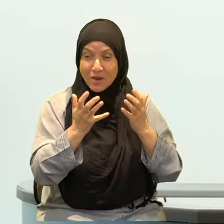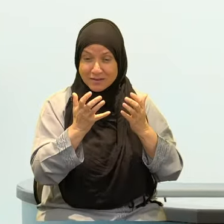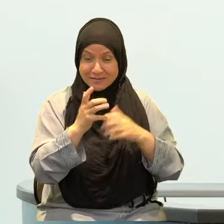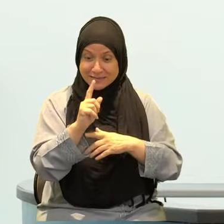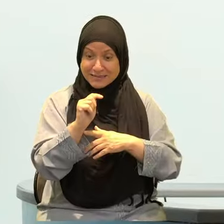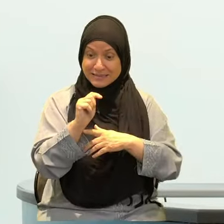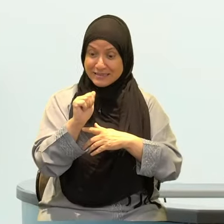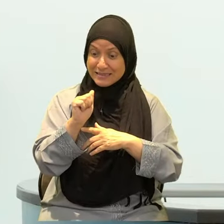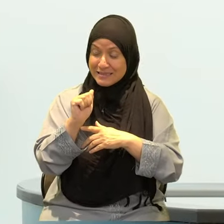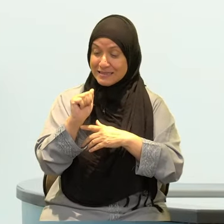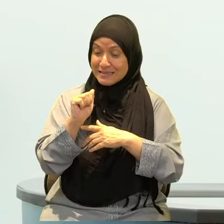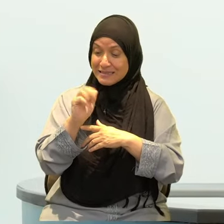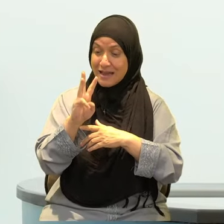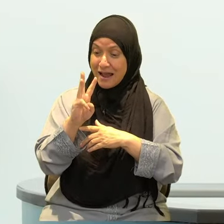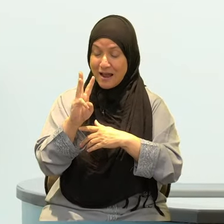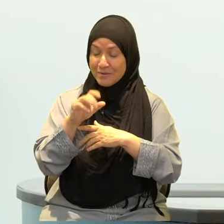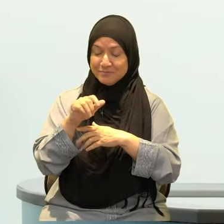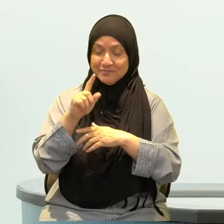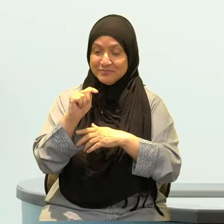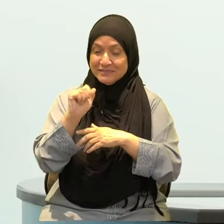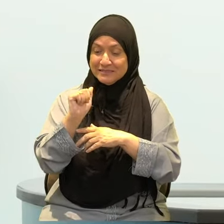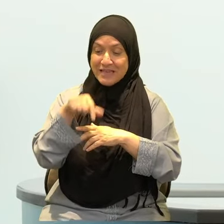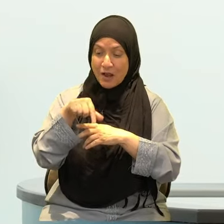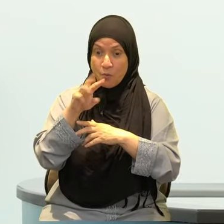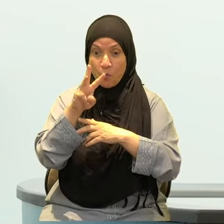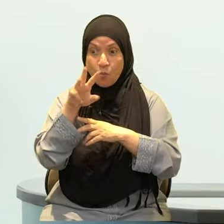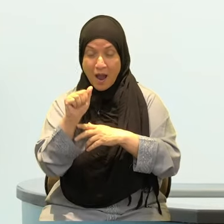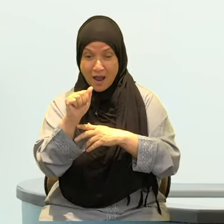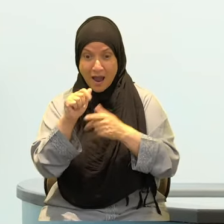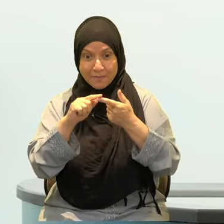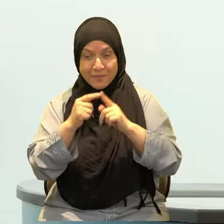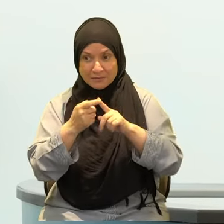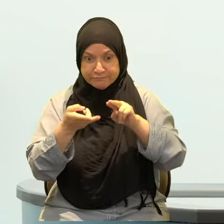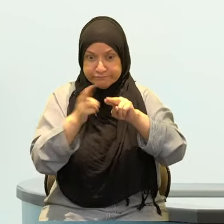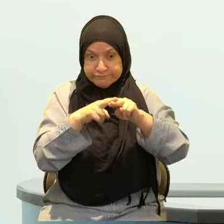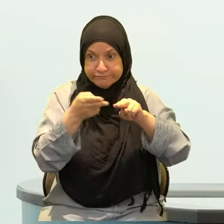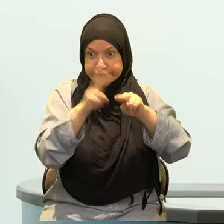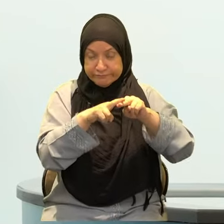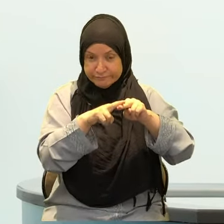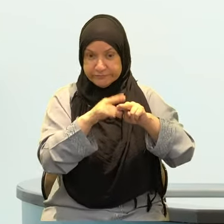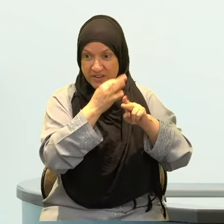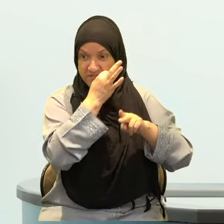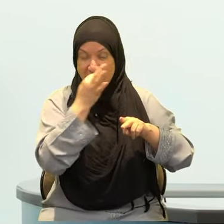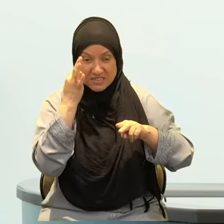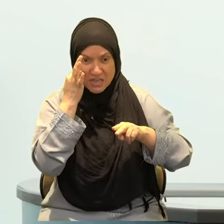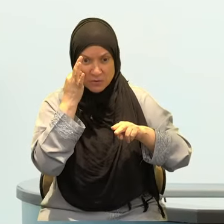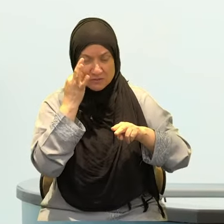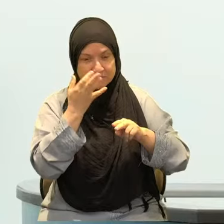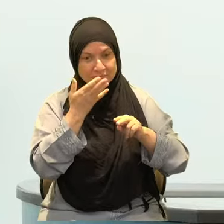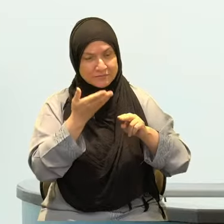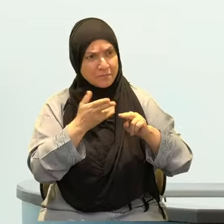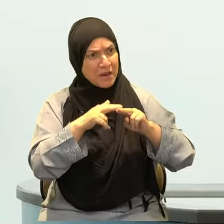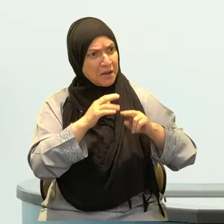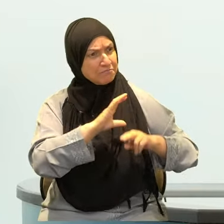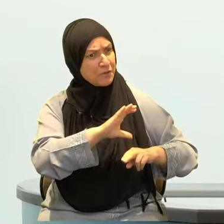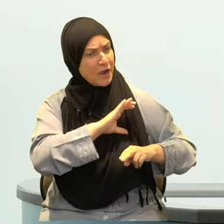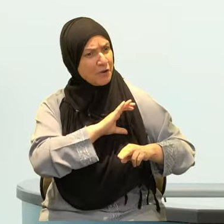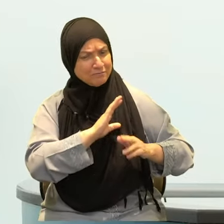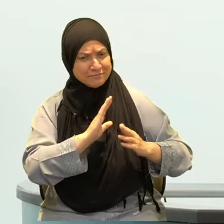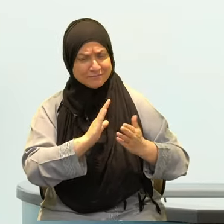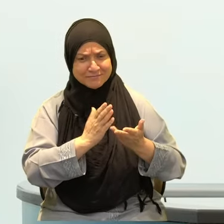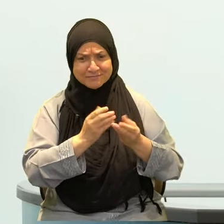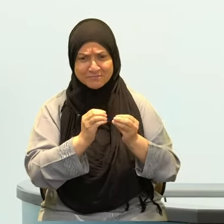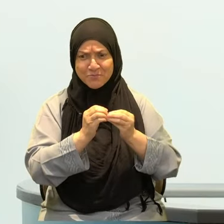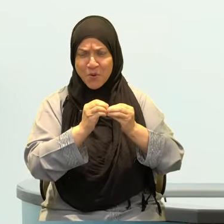So your fasting increases your faith. And perhaps you want to start thinking about inshaAllah ta'ala, how you want to start fasting after Ramadan